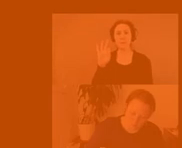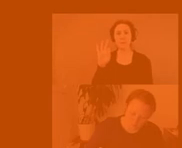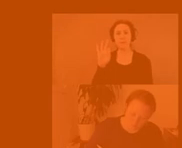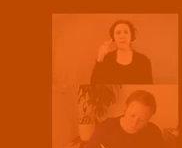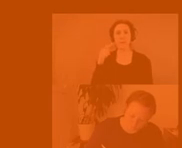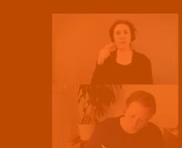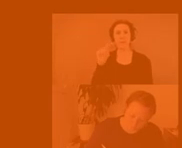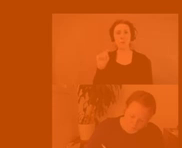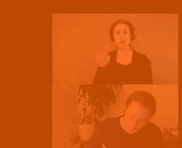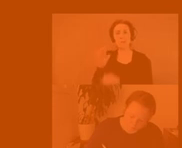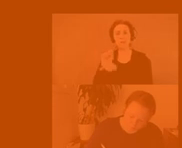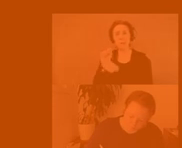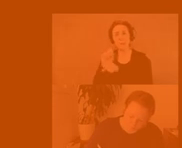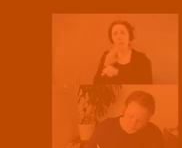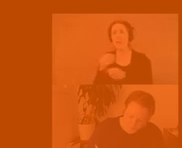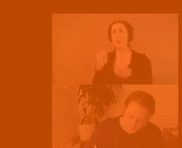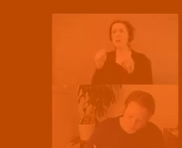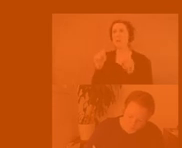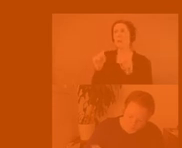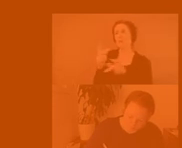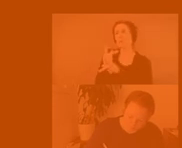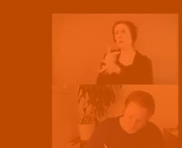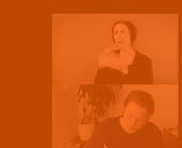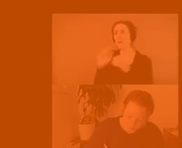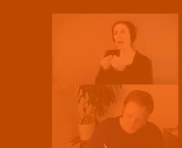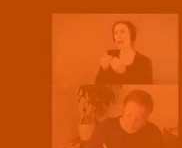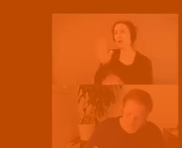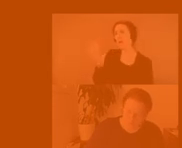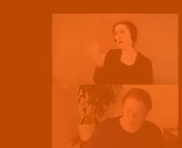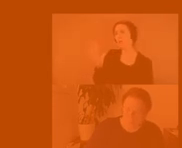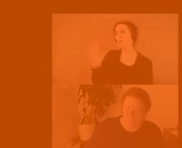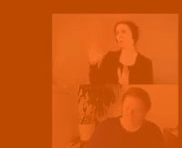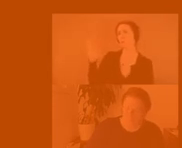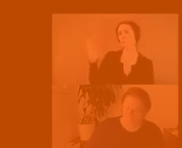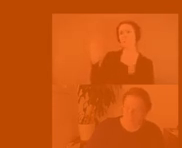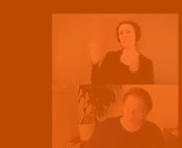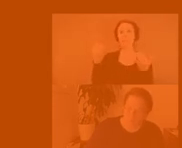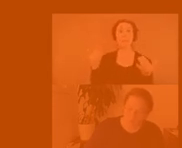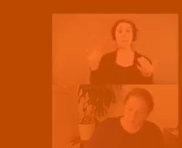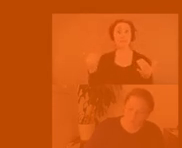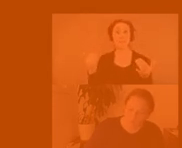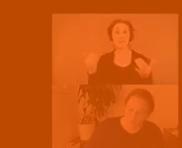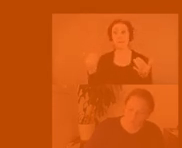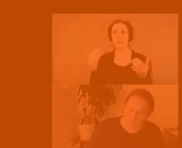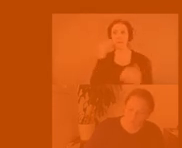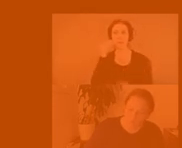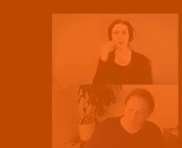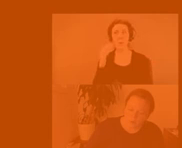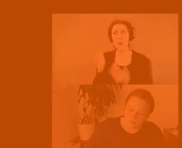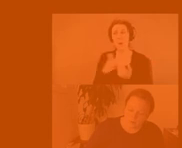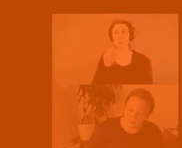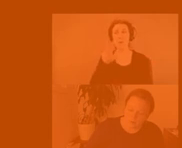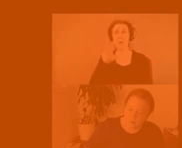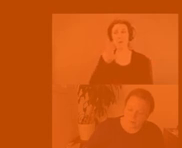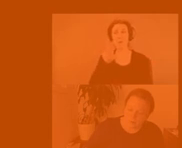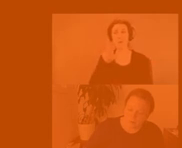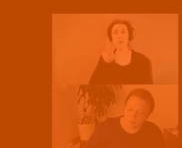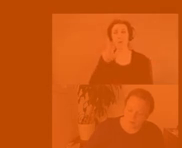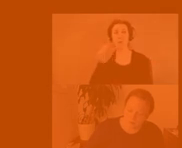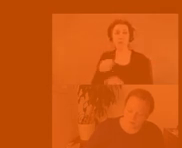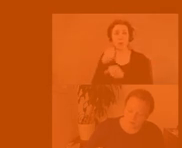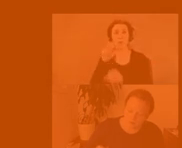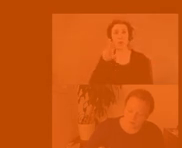to see you know how it it measures up you know today almost you know three decades later there's a lot